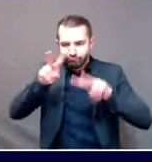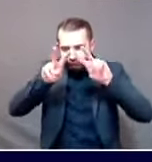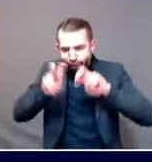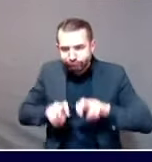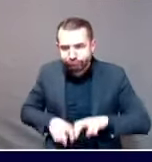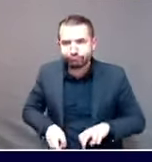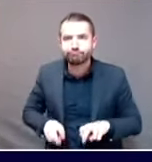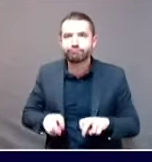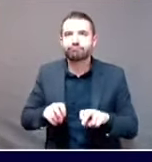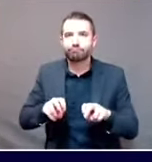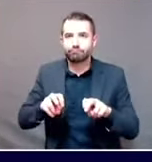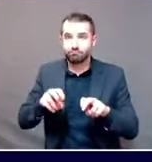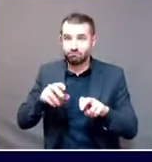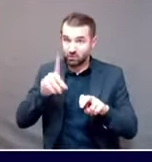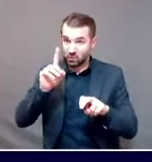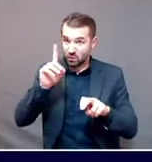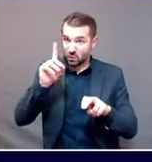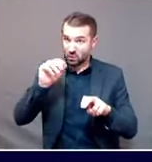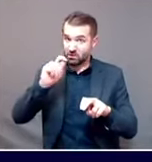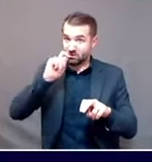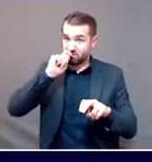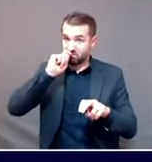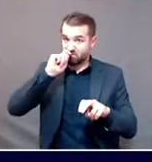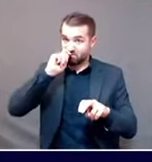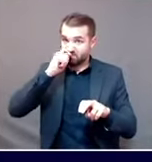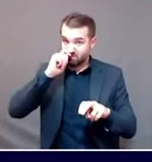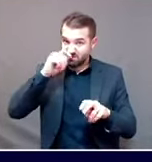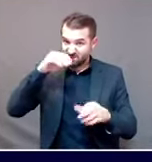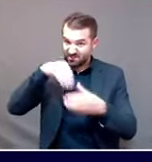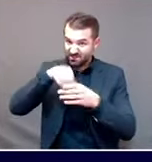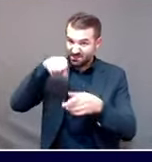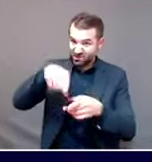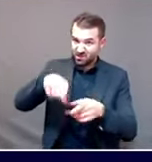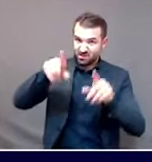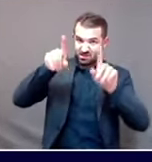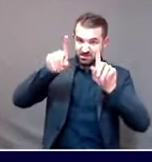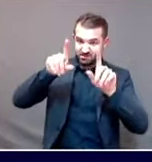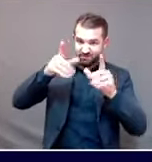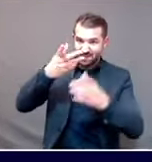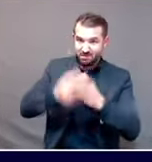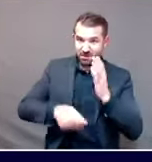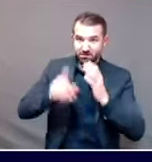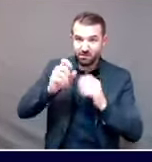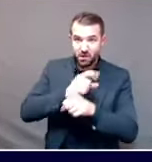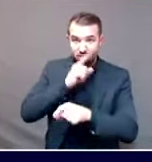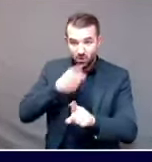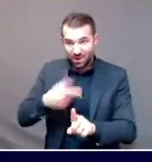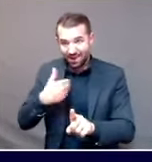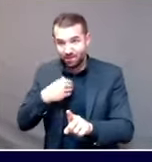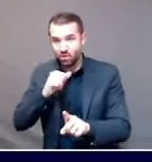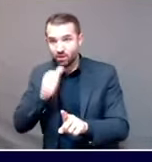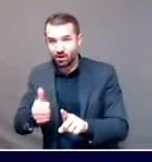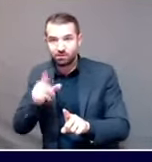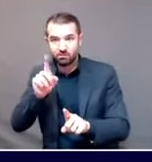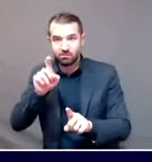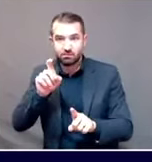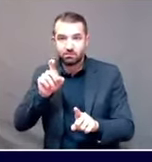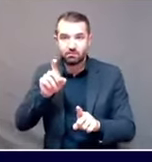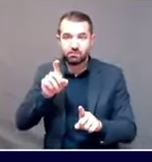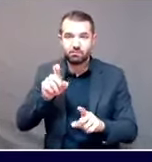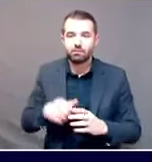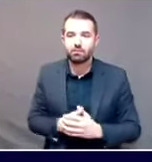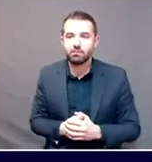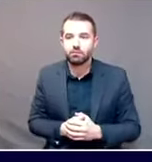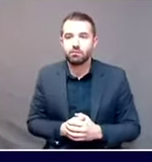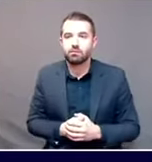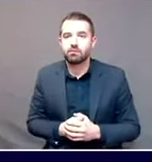some individuals of COVID, but I don't know if that's their standard protocol. Great. Thank you. I'm to go next to Allison